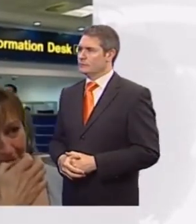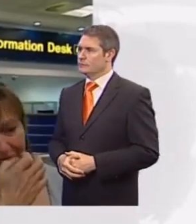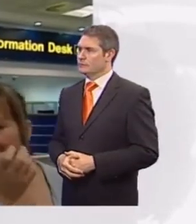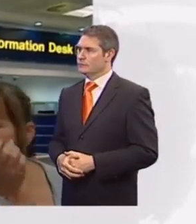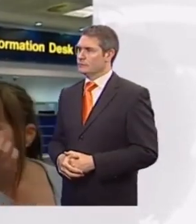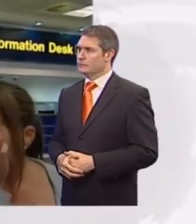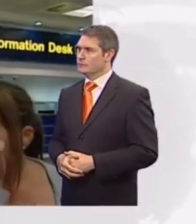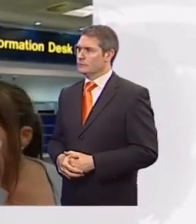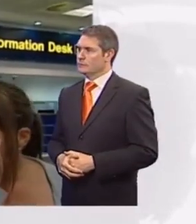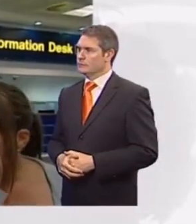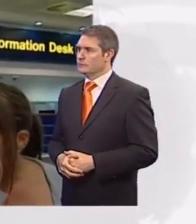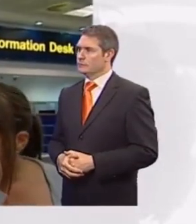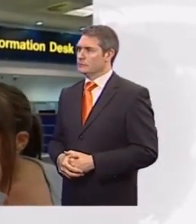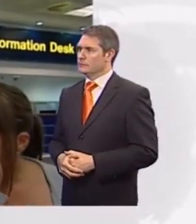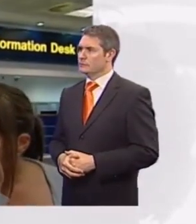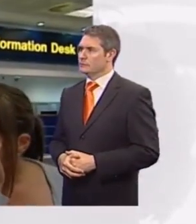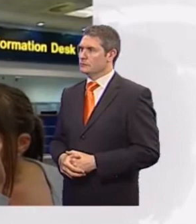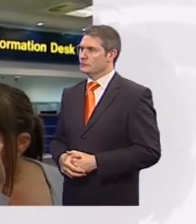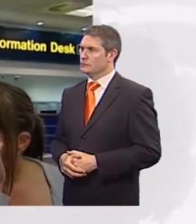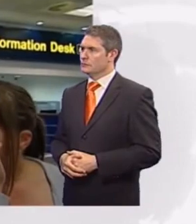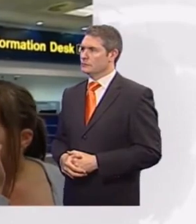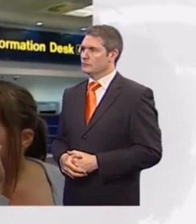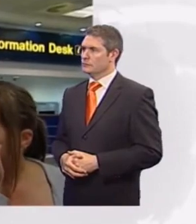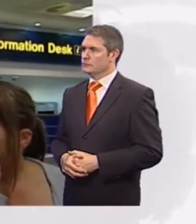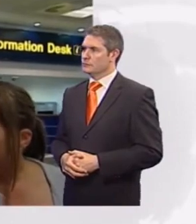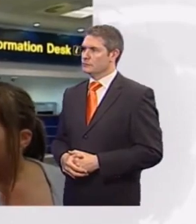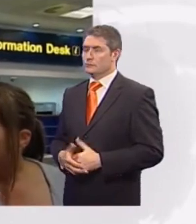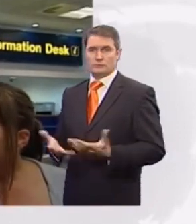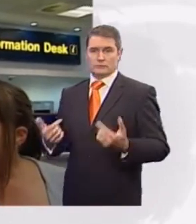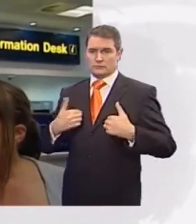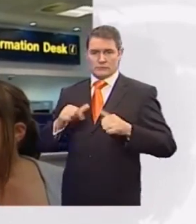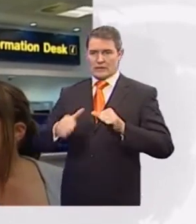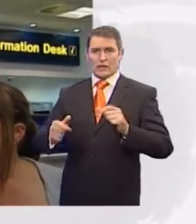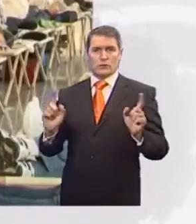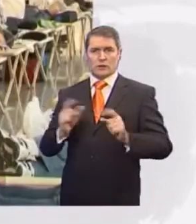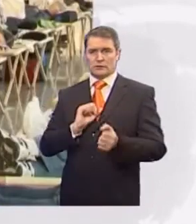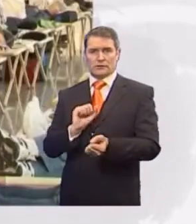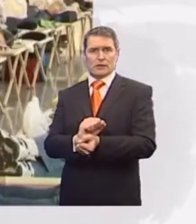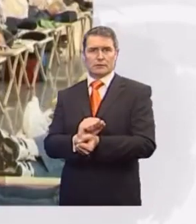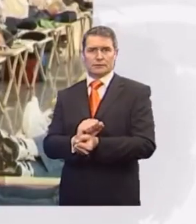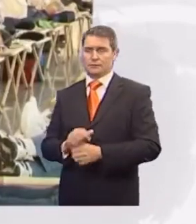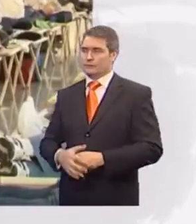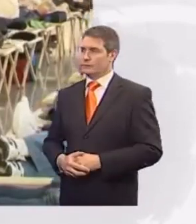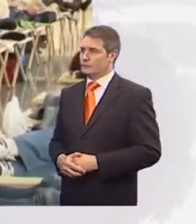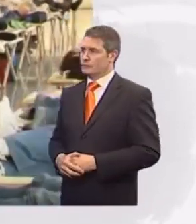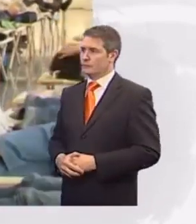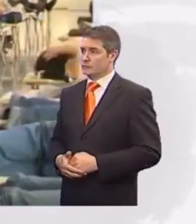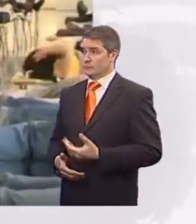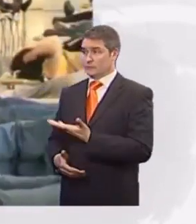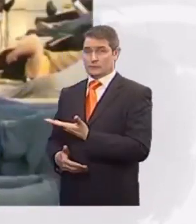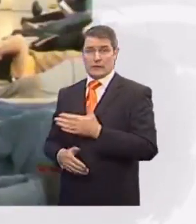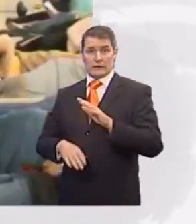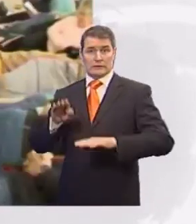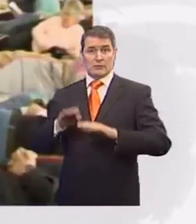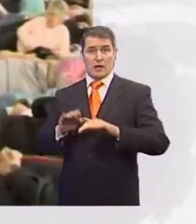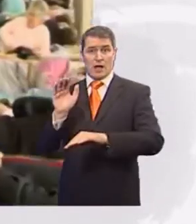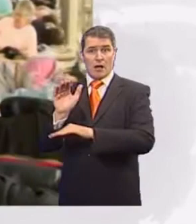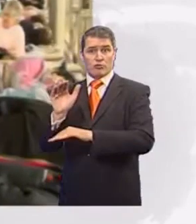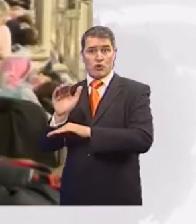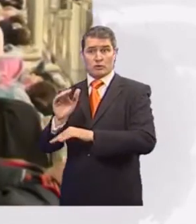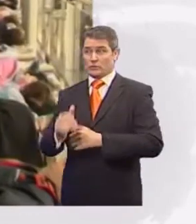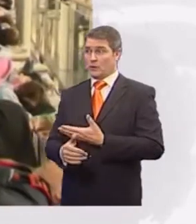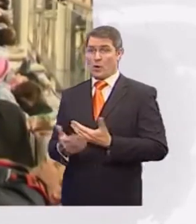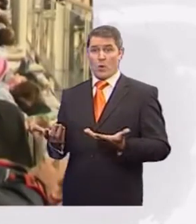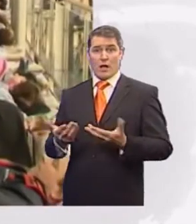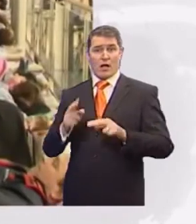you know it's like what do you do now, what do you do next? And it's a similar picture abroad. This is the